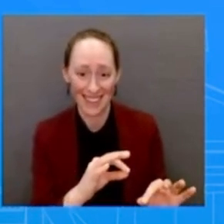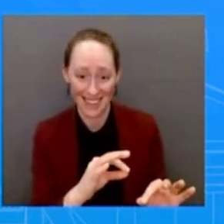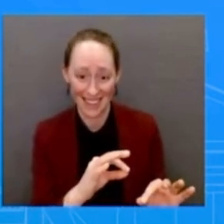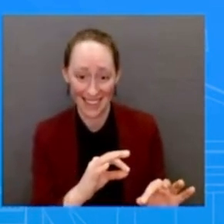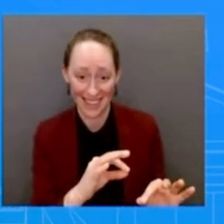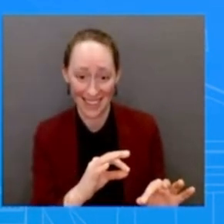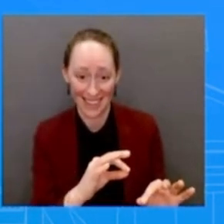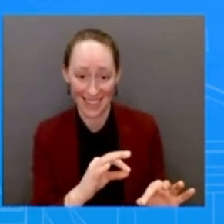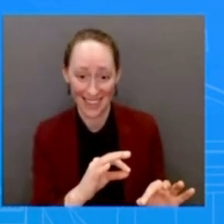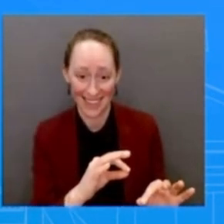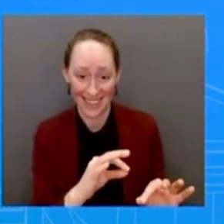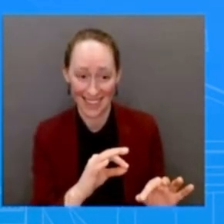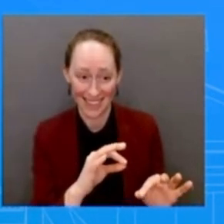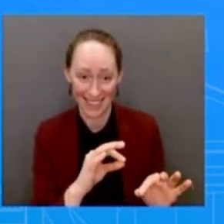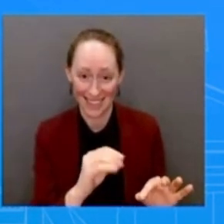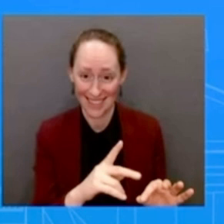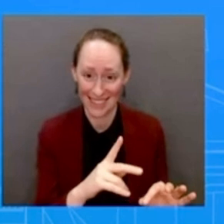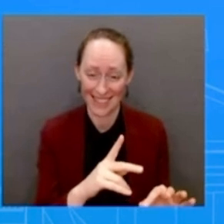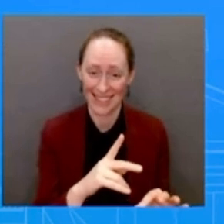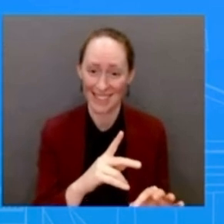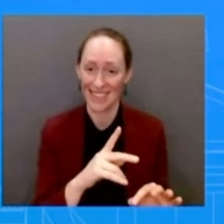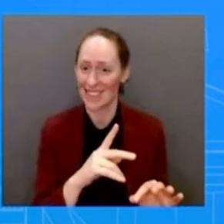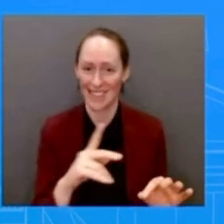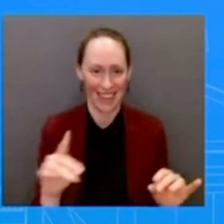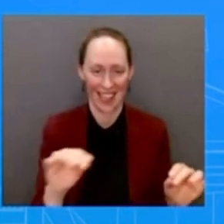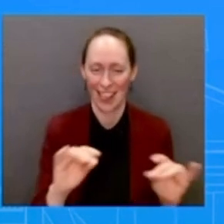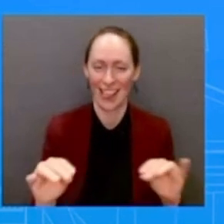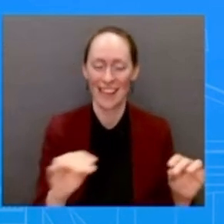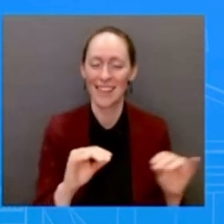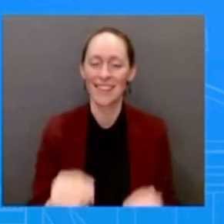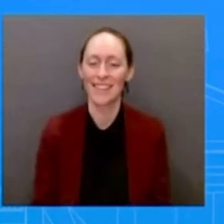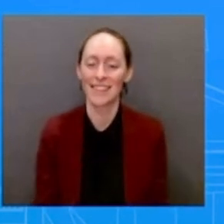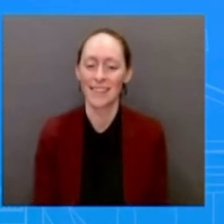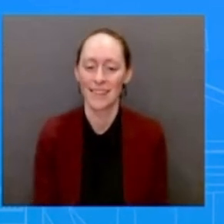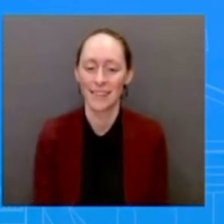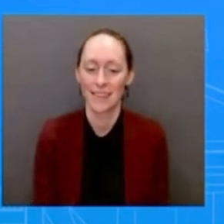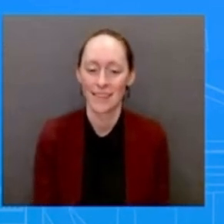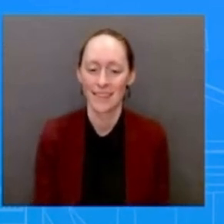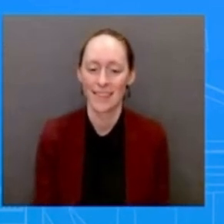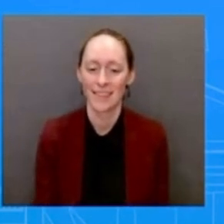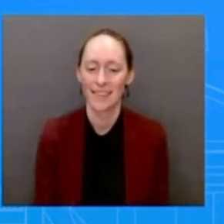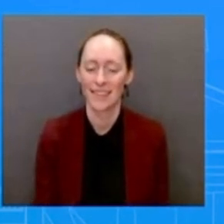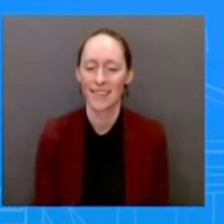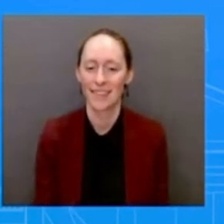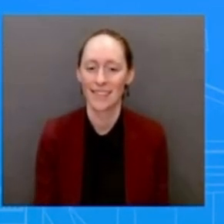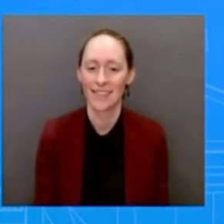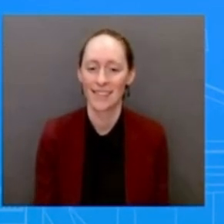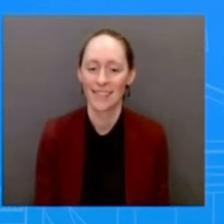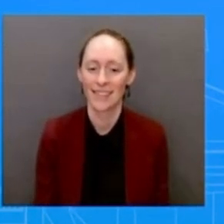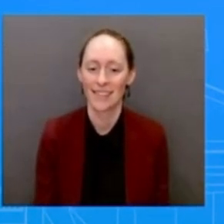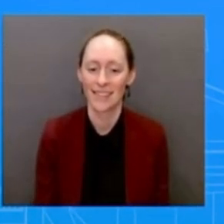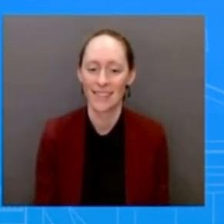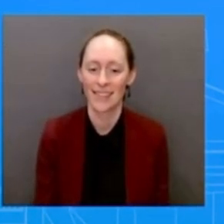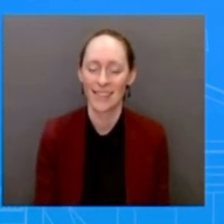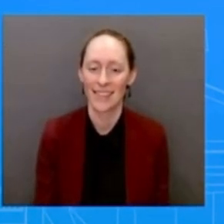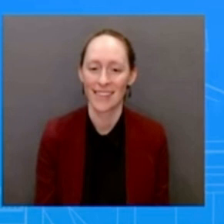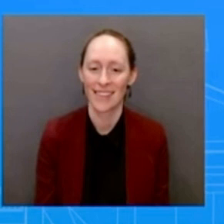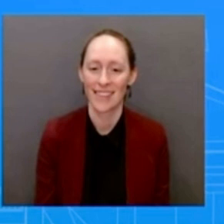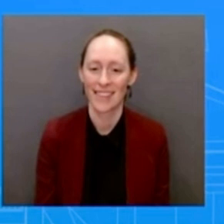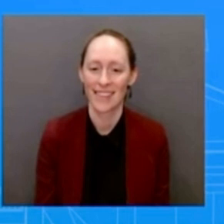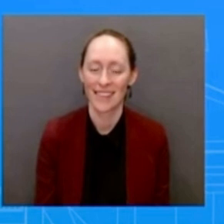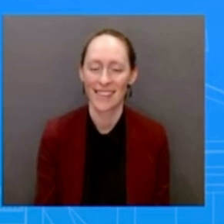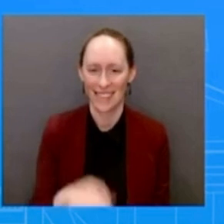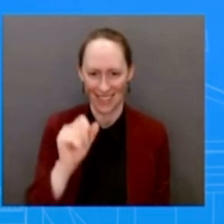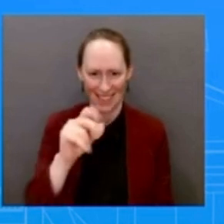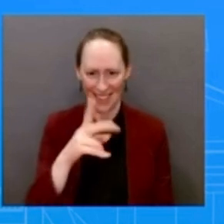Yeah, it's Andrea. She's trying. She's trying, folks. All right. I don't see you very often, and when I do, you